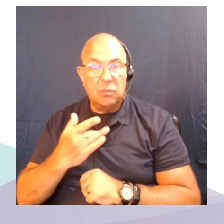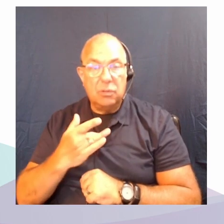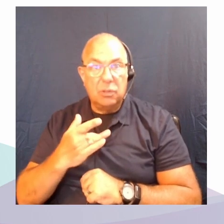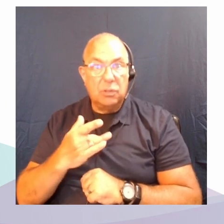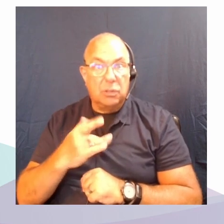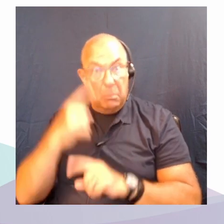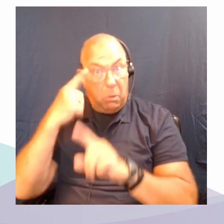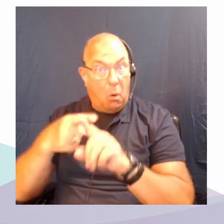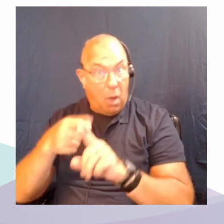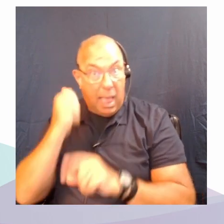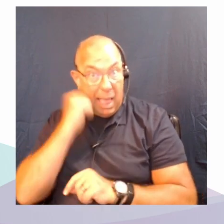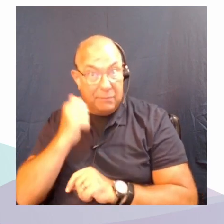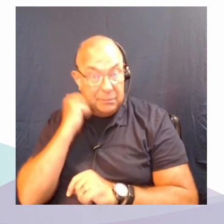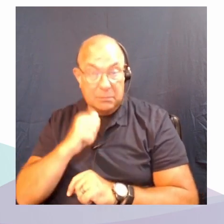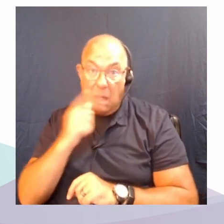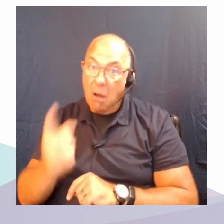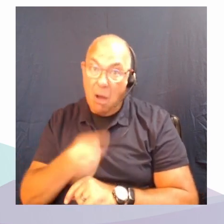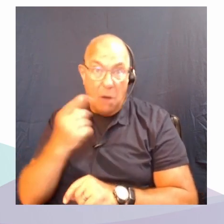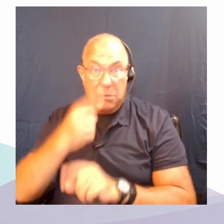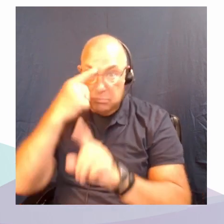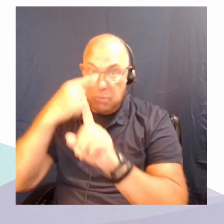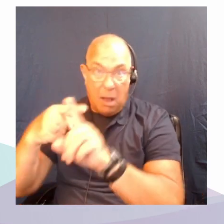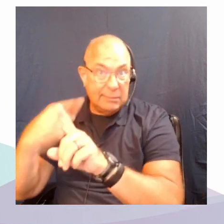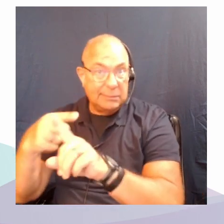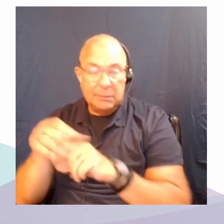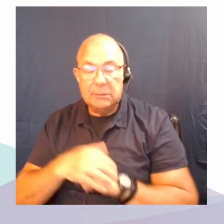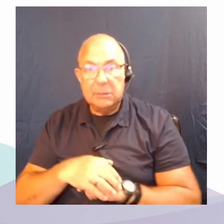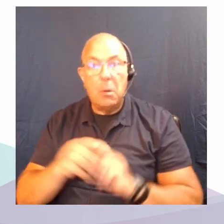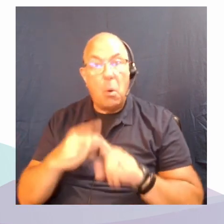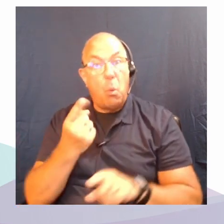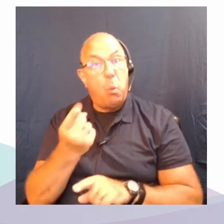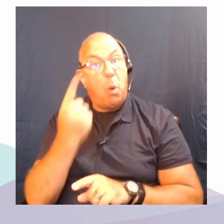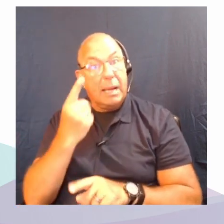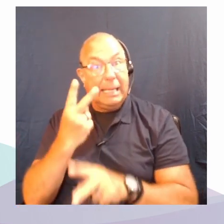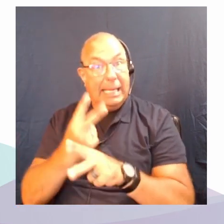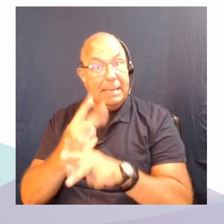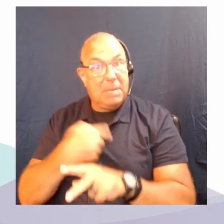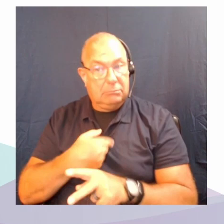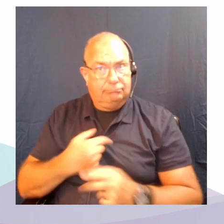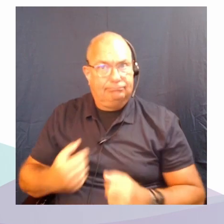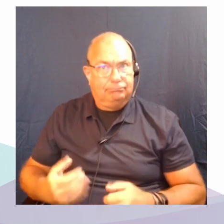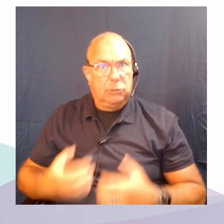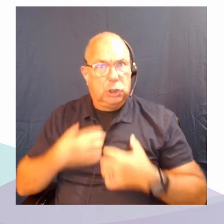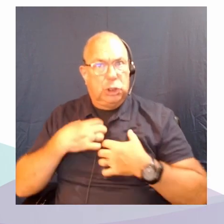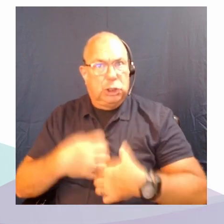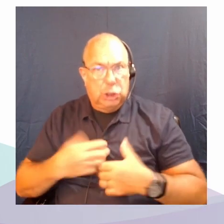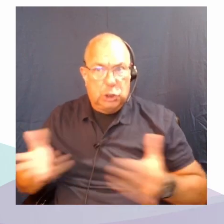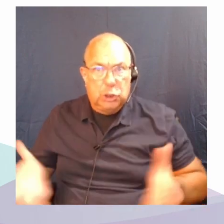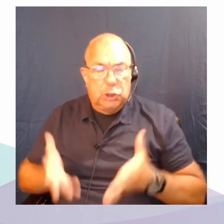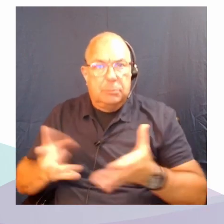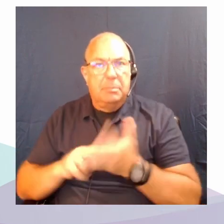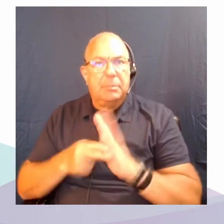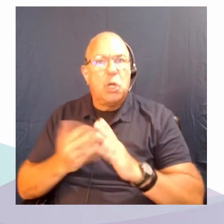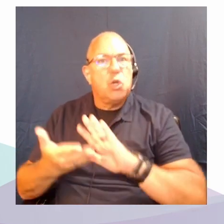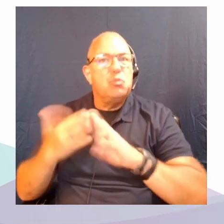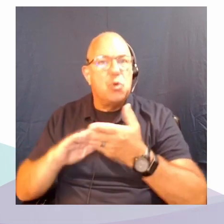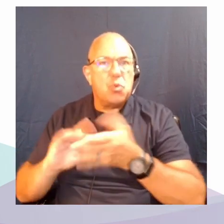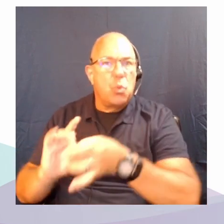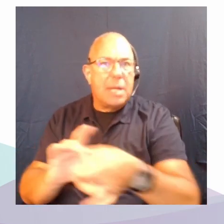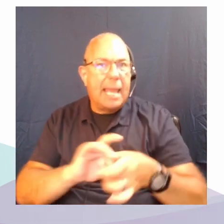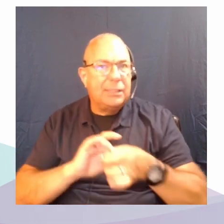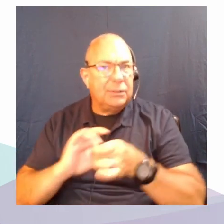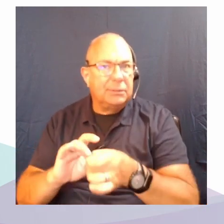always hopeful but the one thing that does keep me going is all the community relationships and you know the